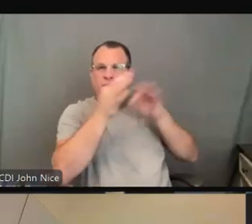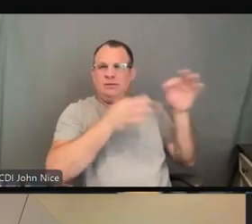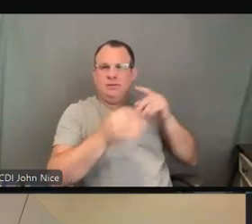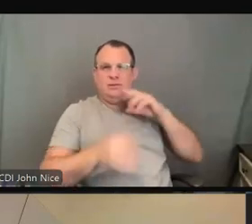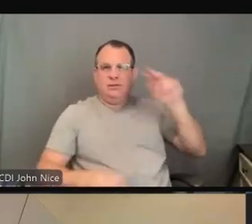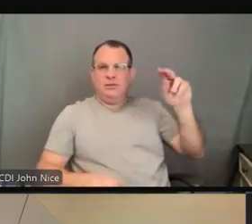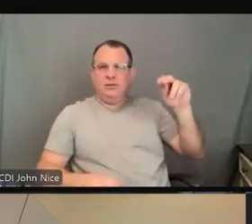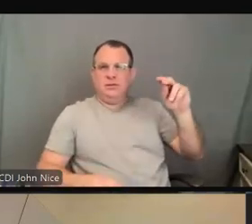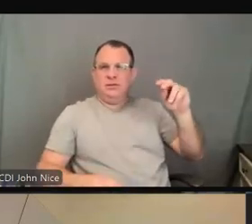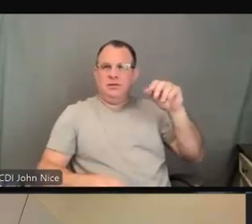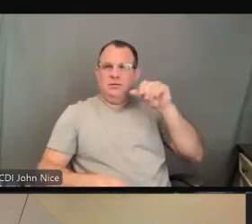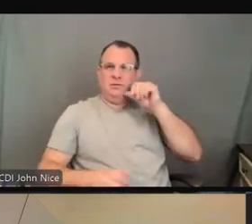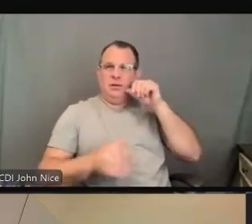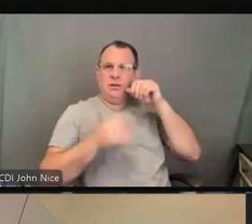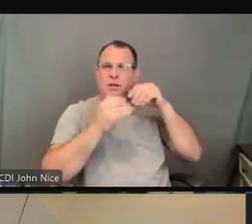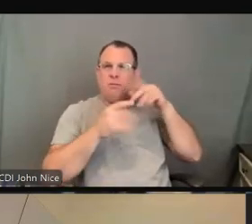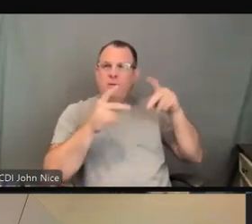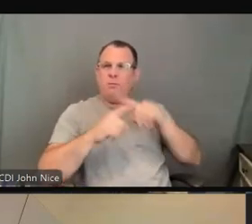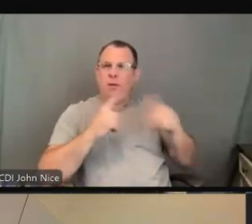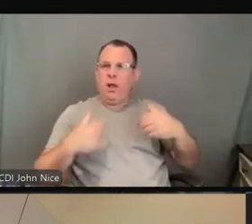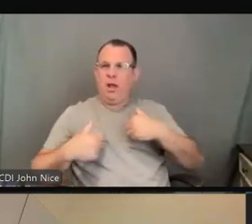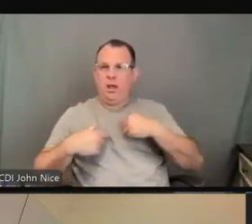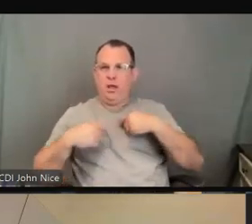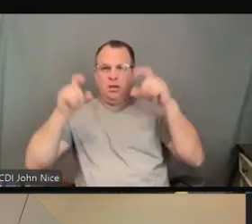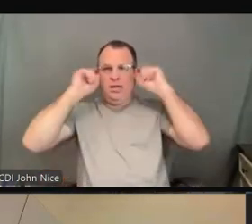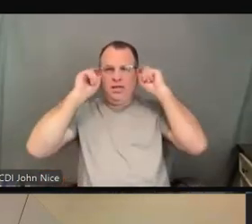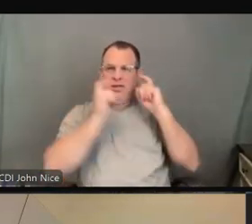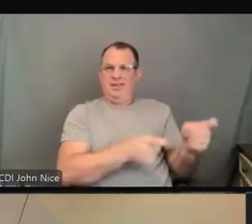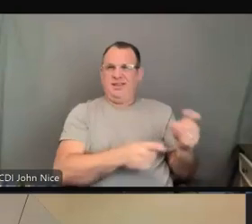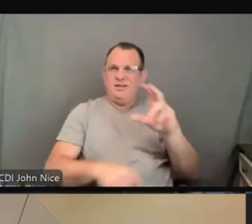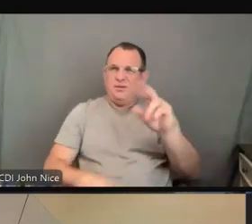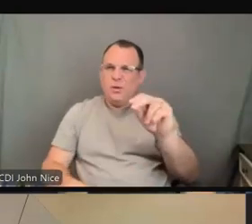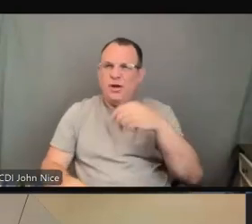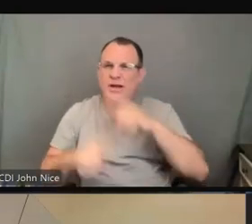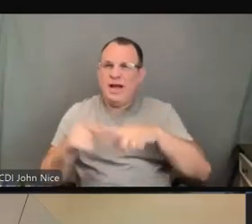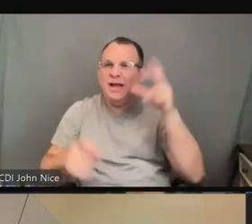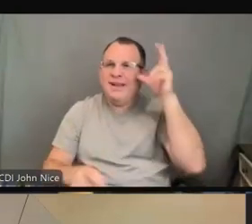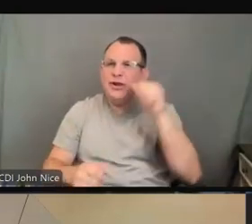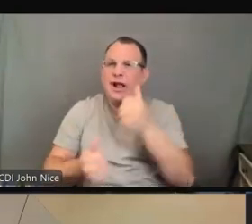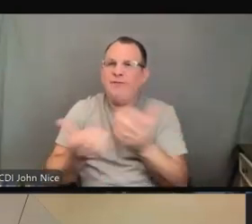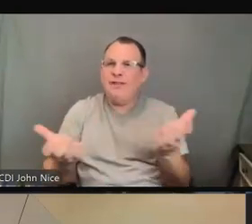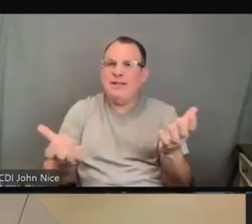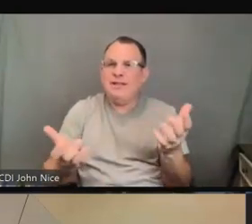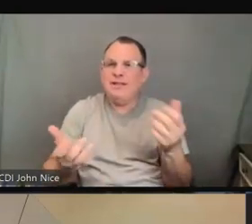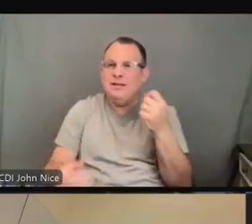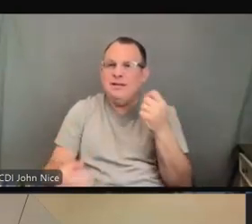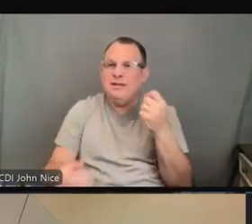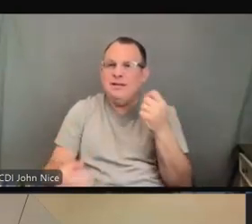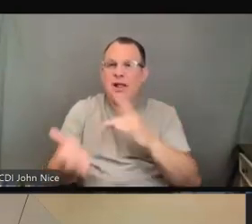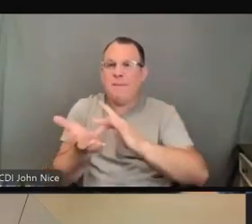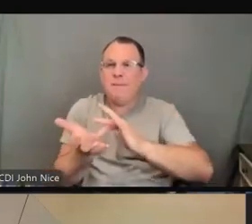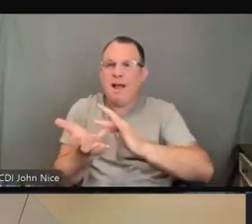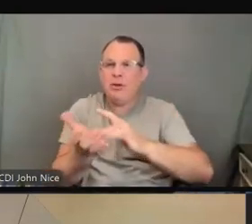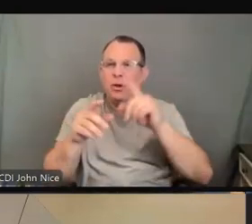but that I wasn't going to surrender my hearing aids because I can't hear without them. Medical people have no clue how to